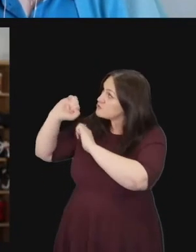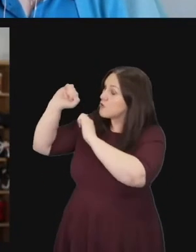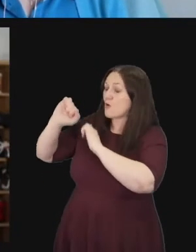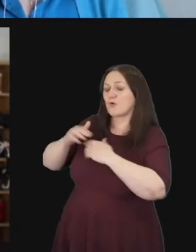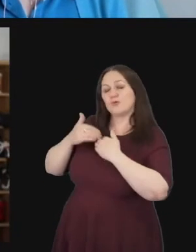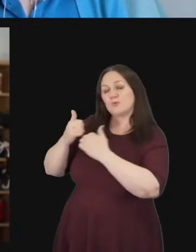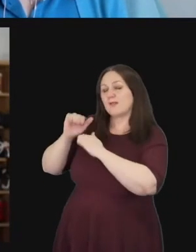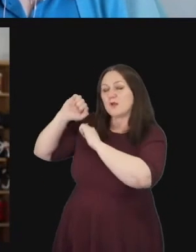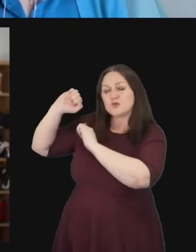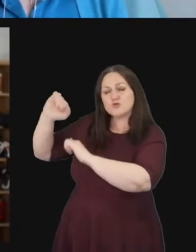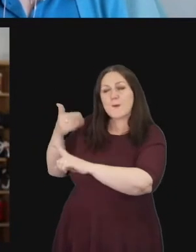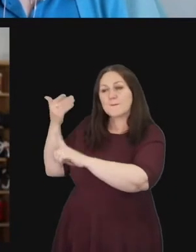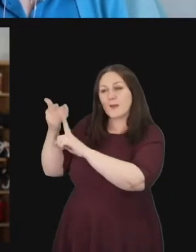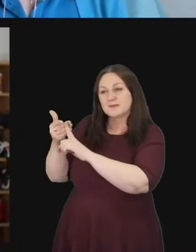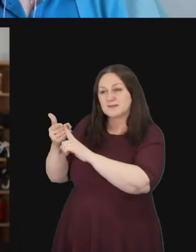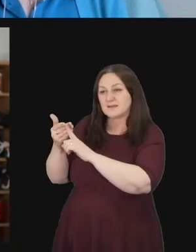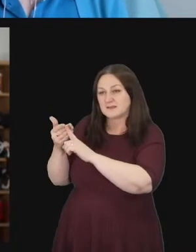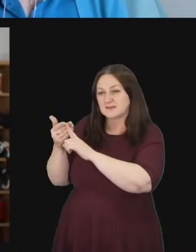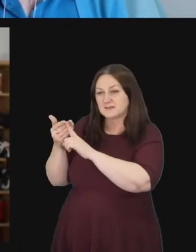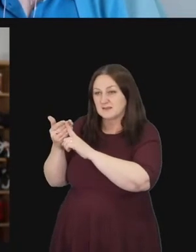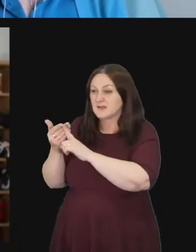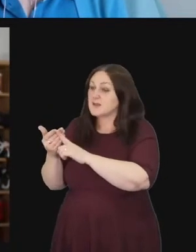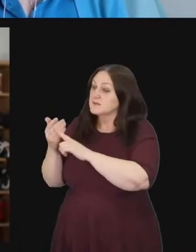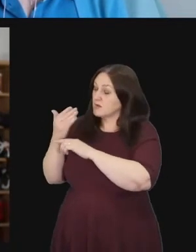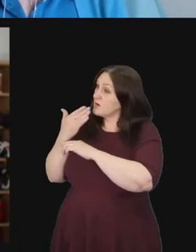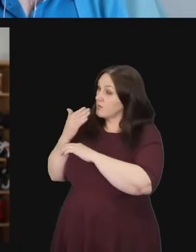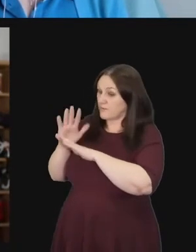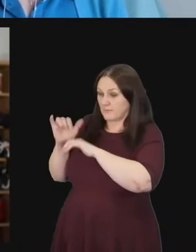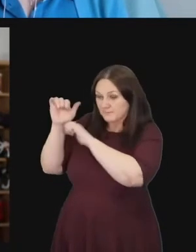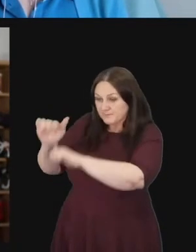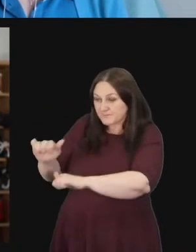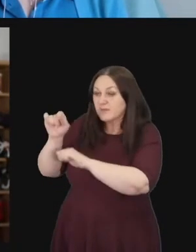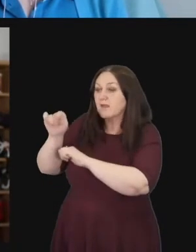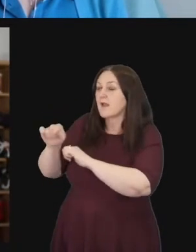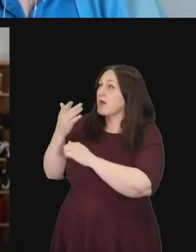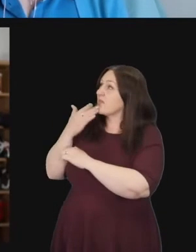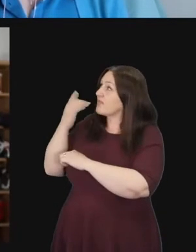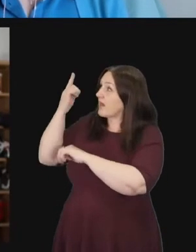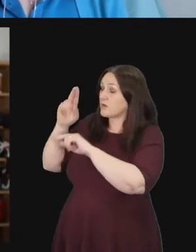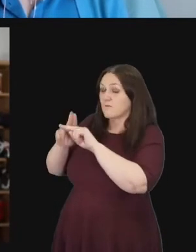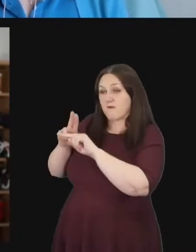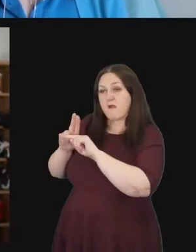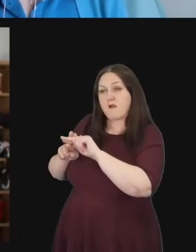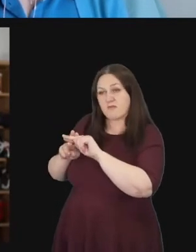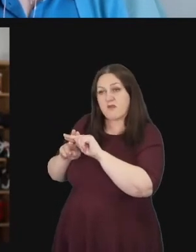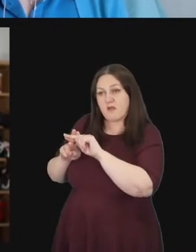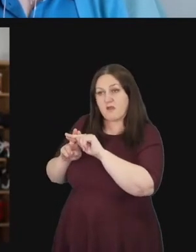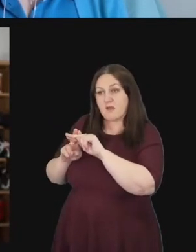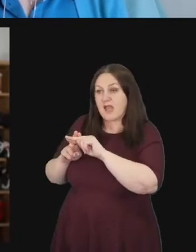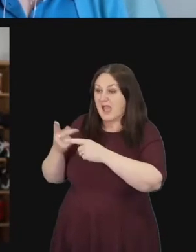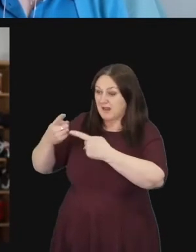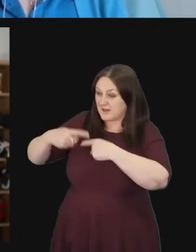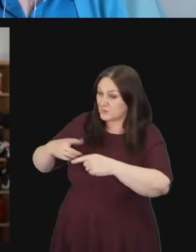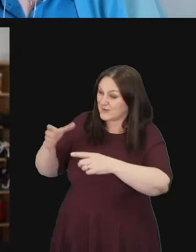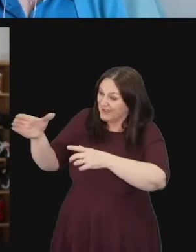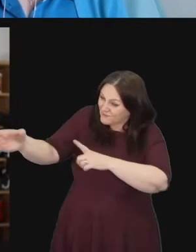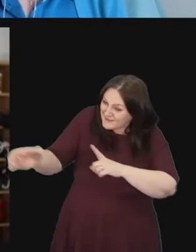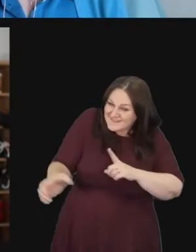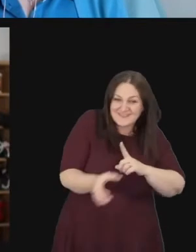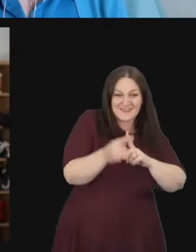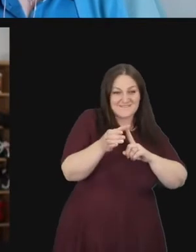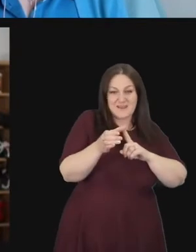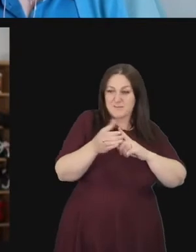Jeff, bless his family and we thank you Lord that now as we receive him as our incoming president, as our